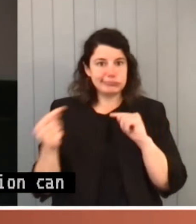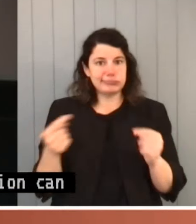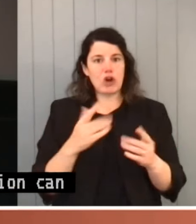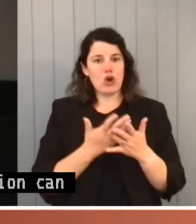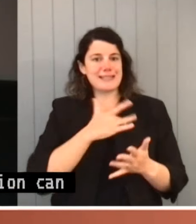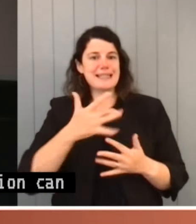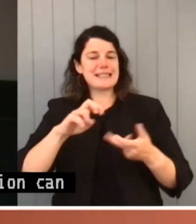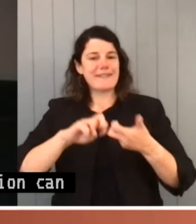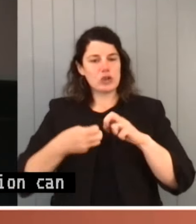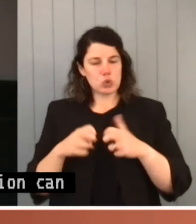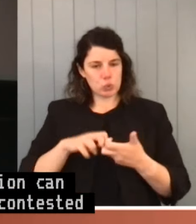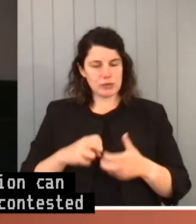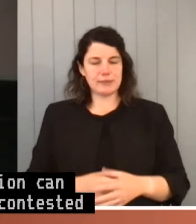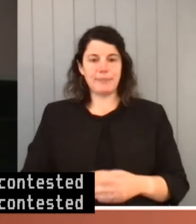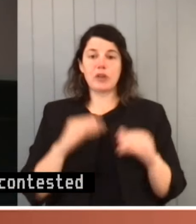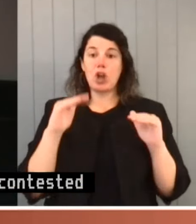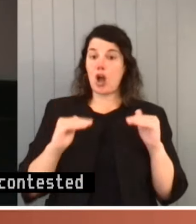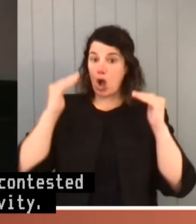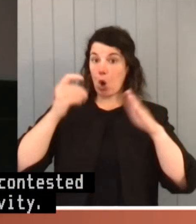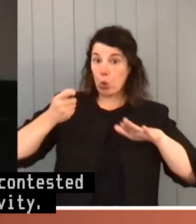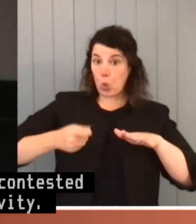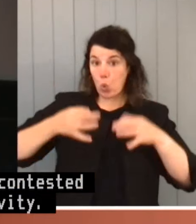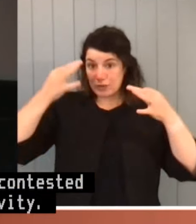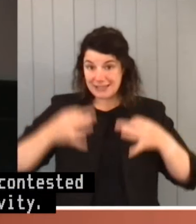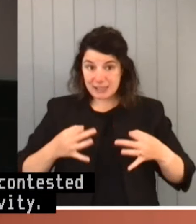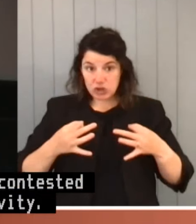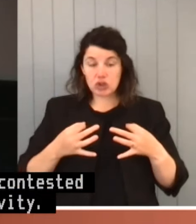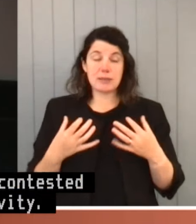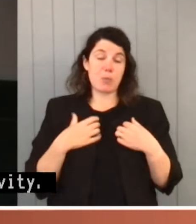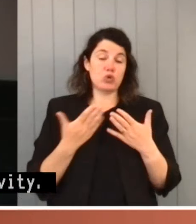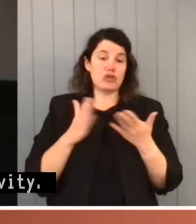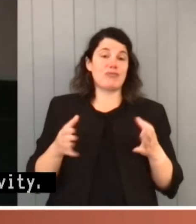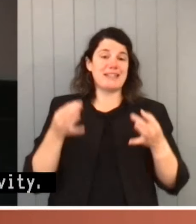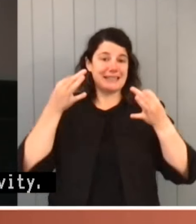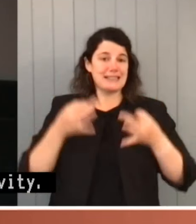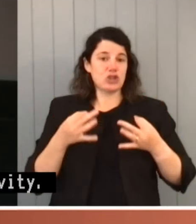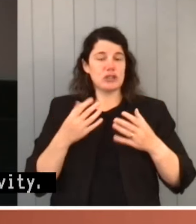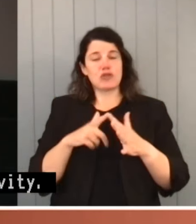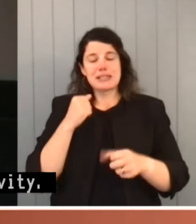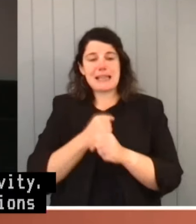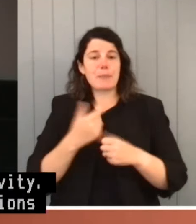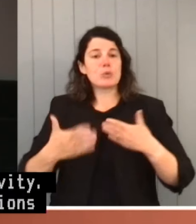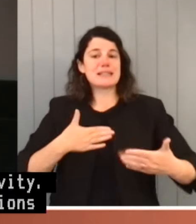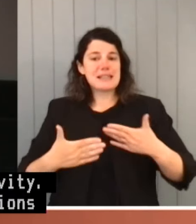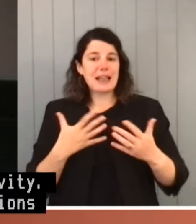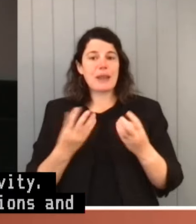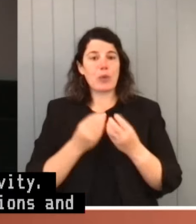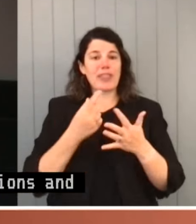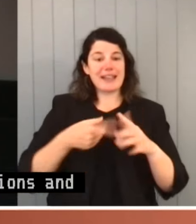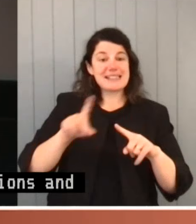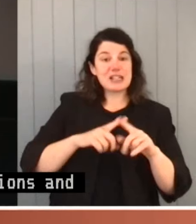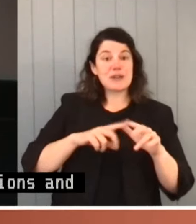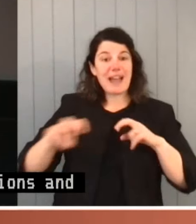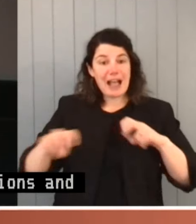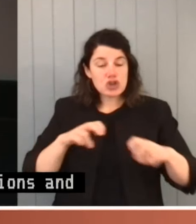Important high court decisions and more generally decisions, for example, dealing with executive action and